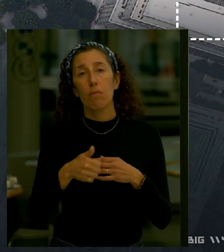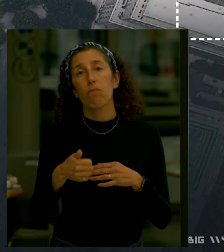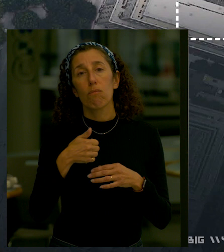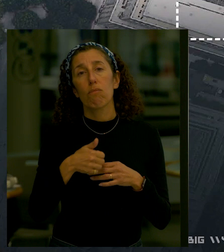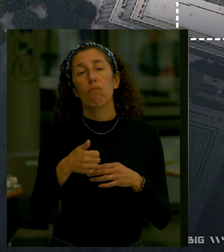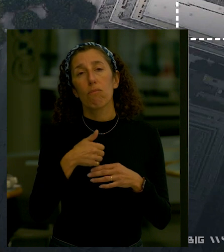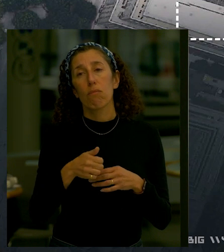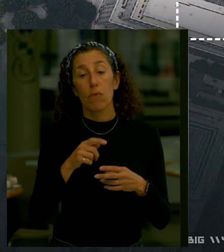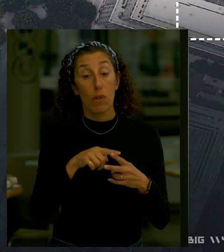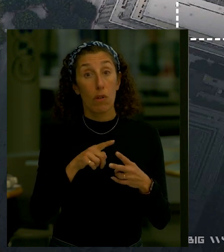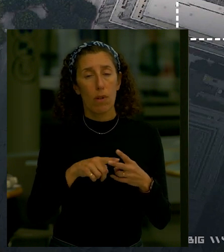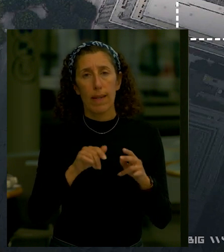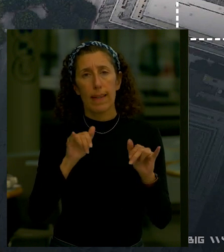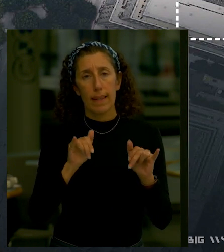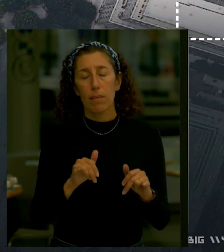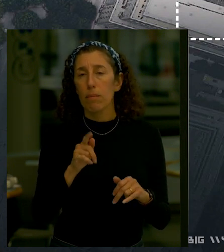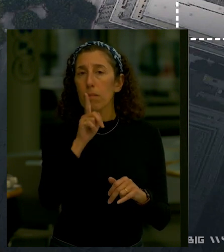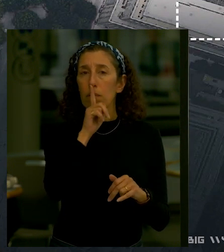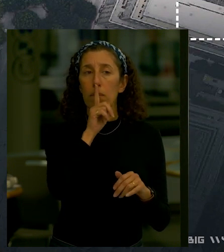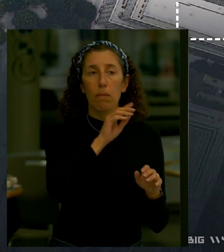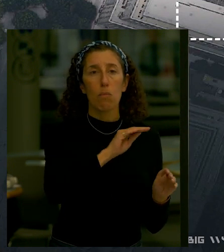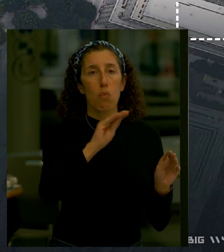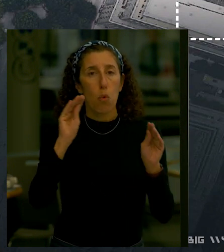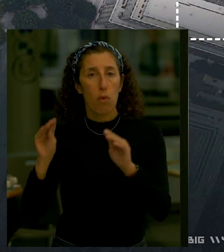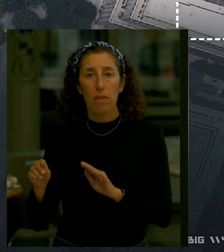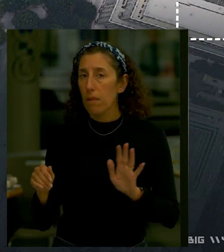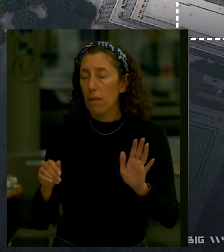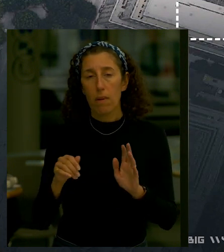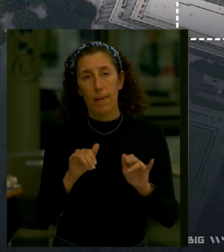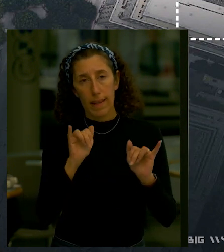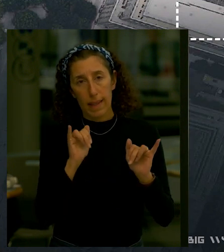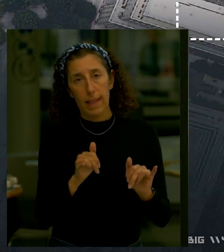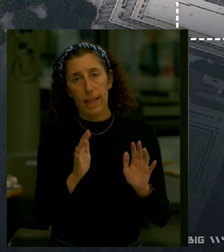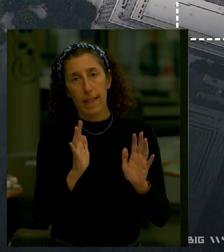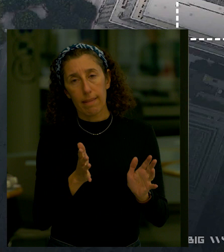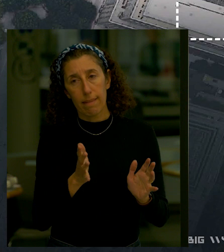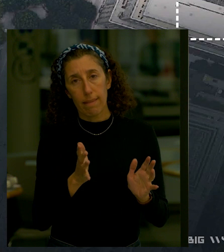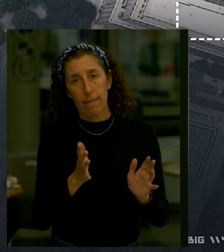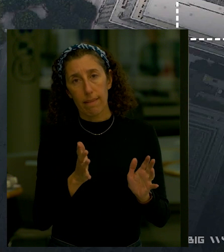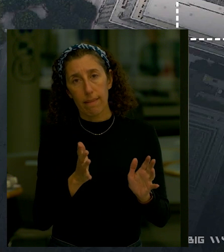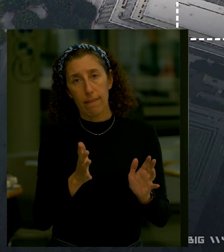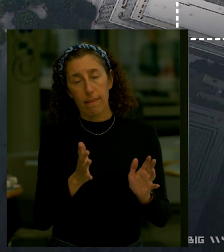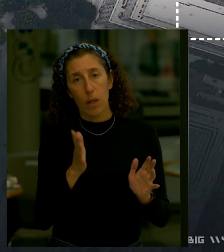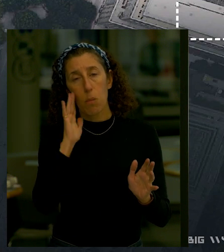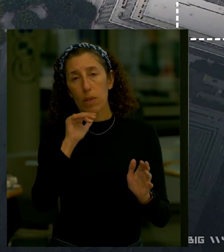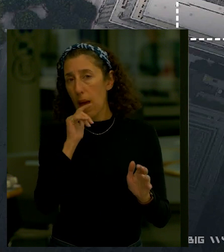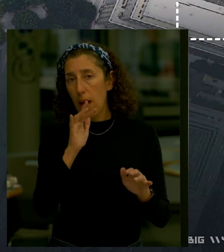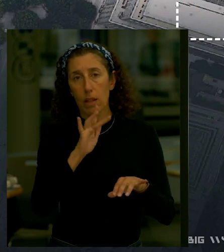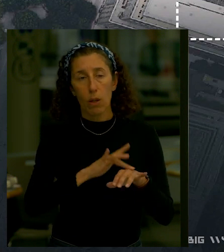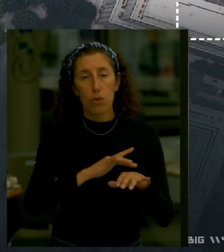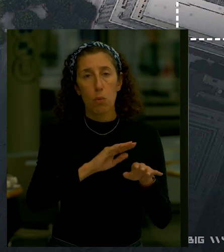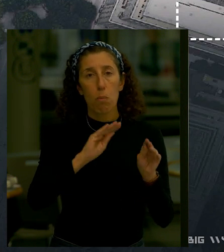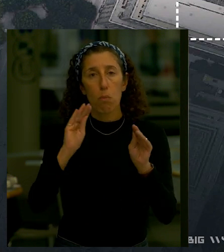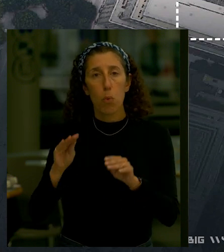the project team has worked with the port authority to come up with a way to design the project while leaving the ferry terminal exactly in place